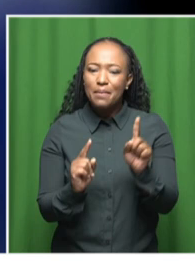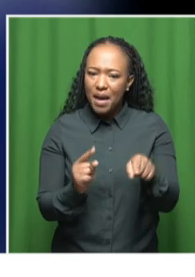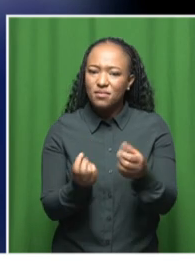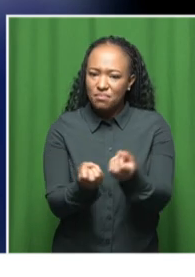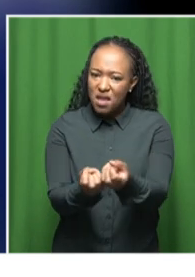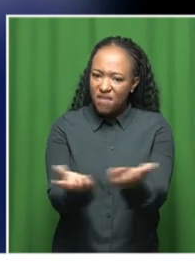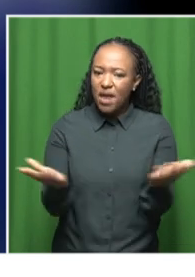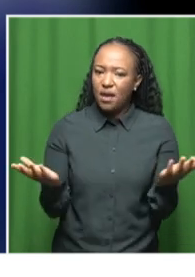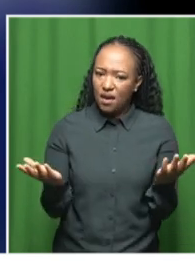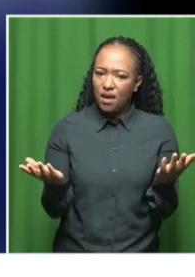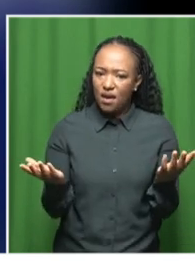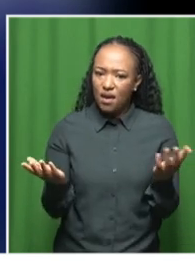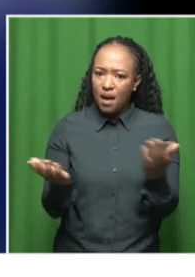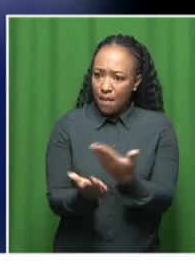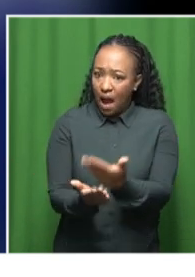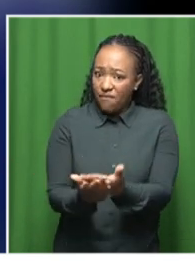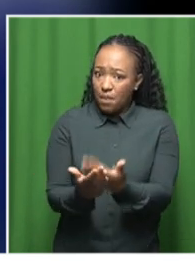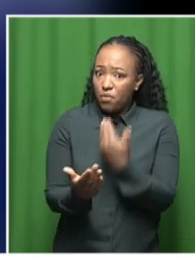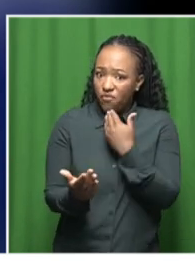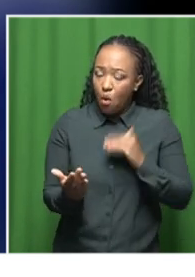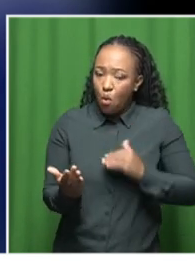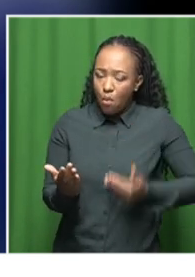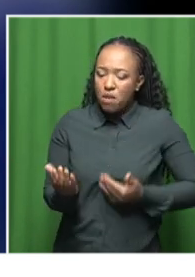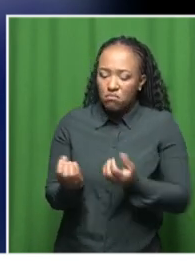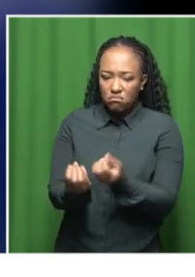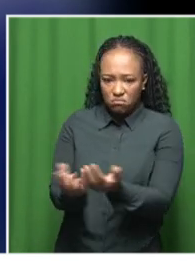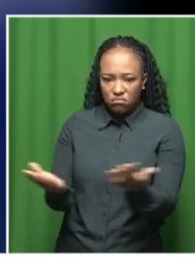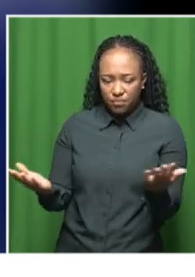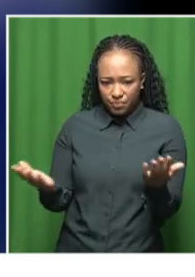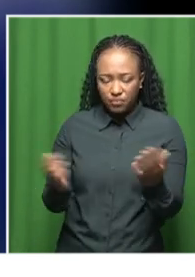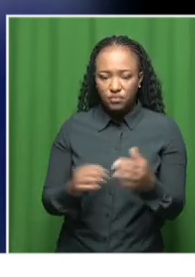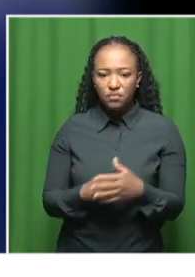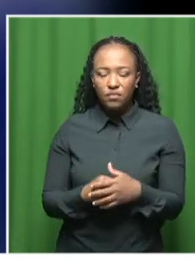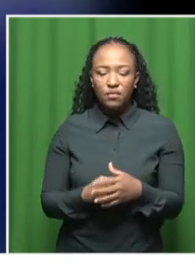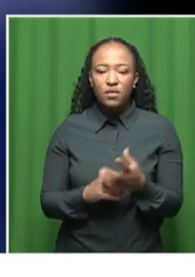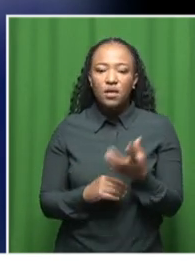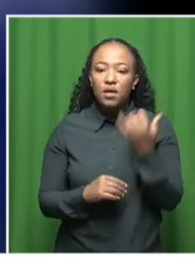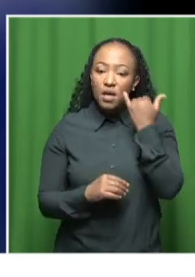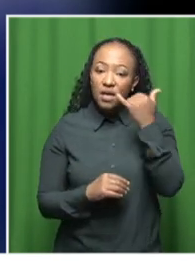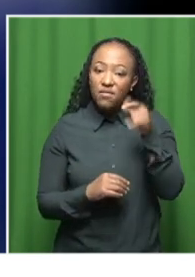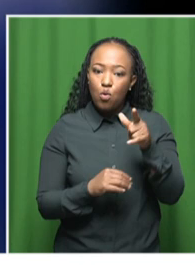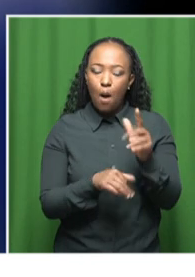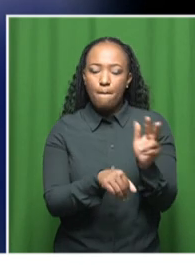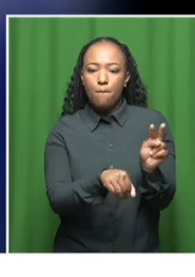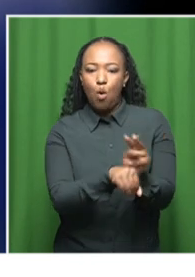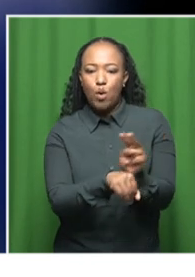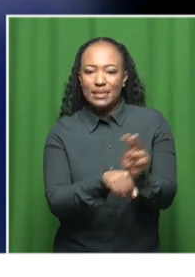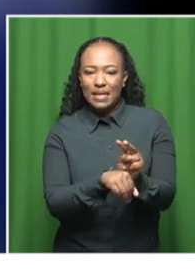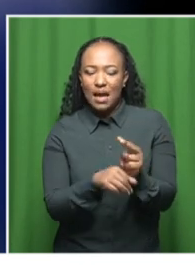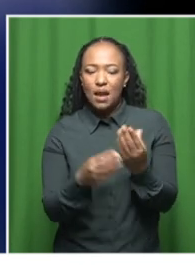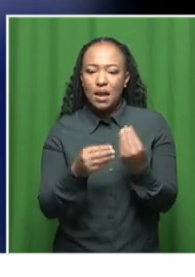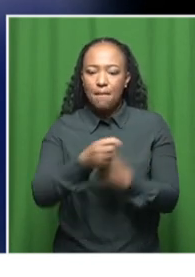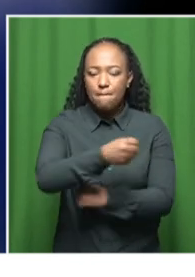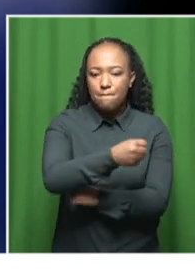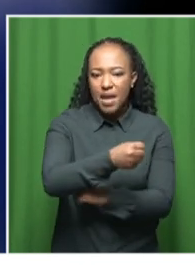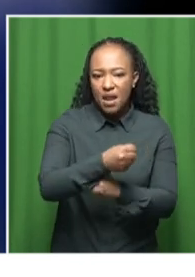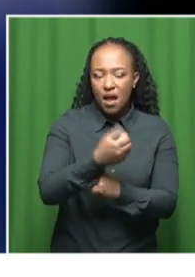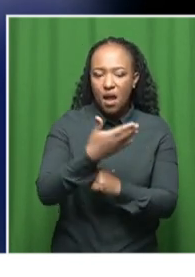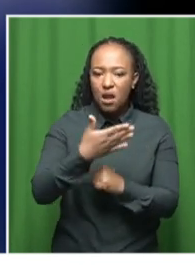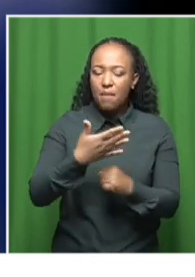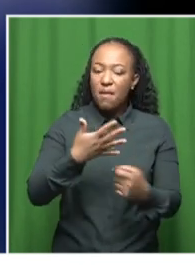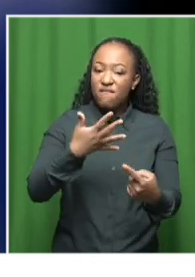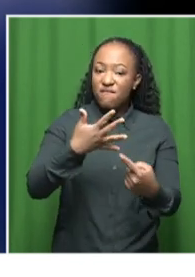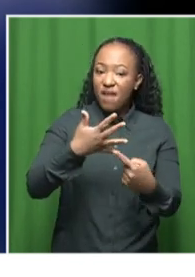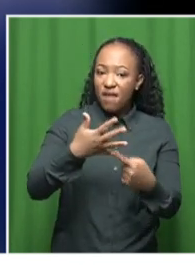created and made available for women to be able to do that. So if we can monitor the Pillar 5 commitment